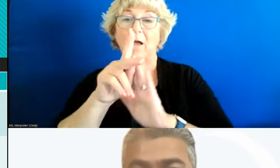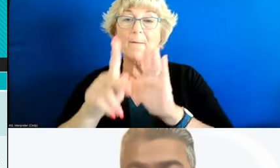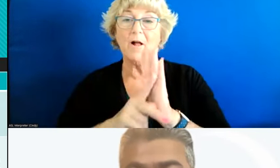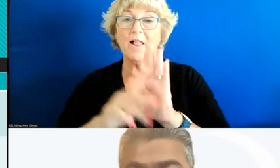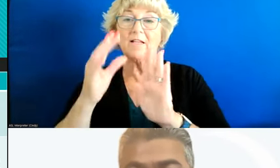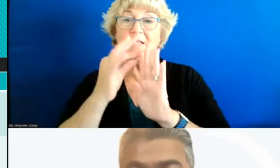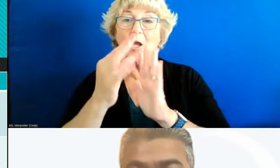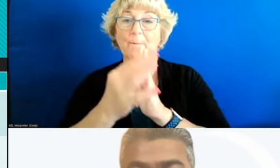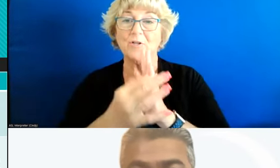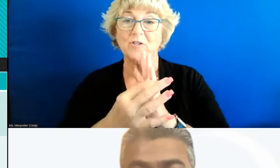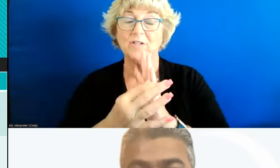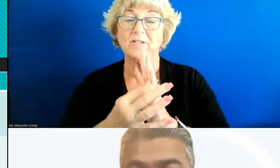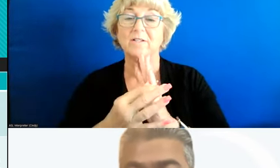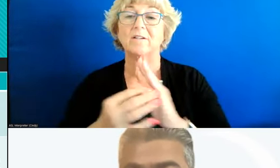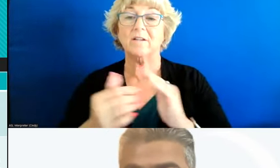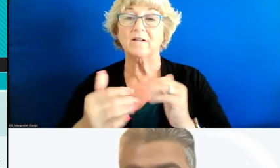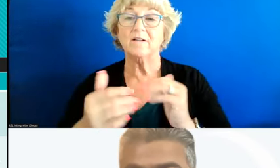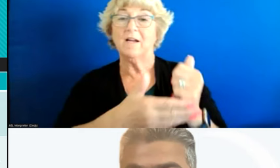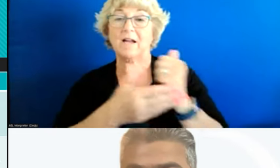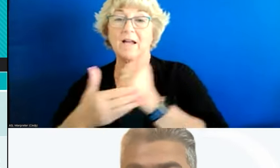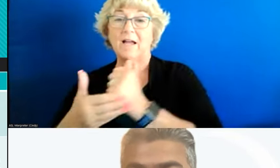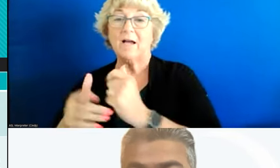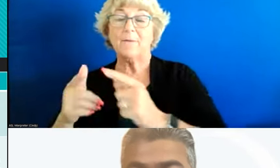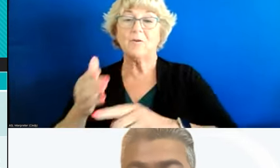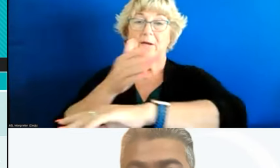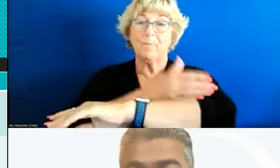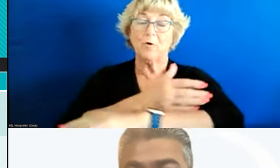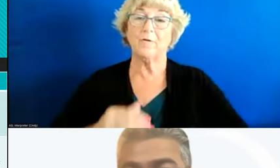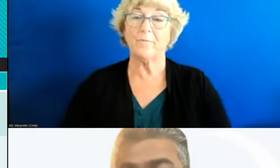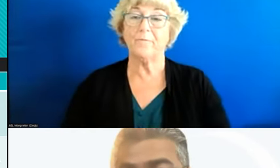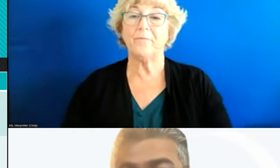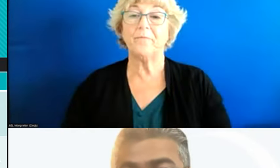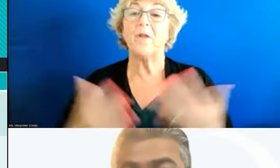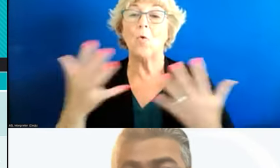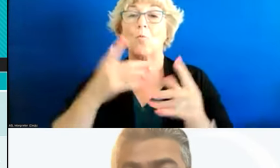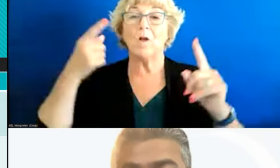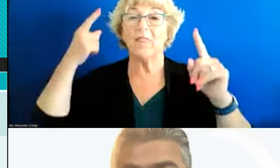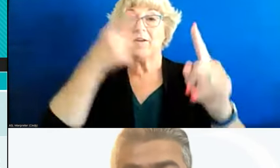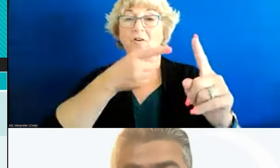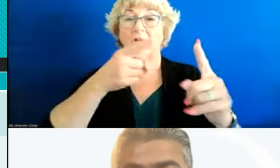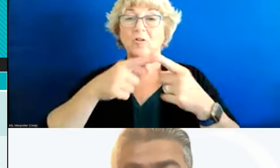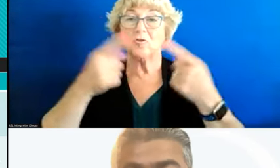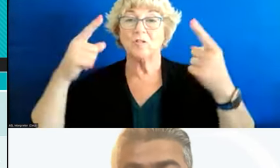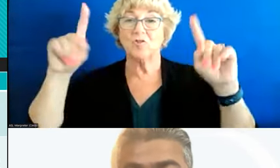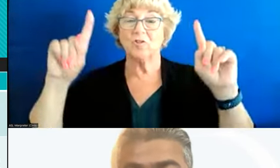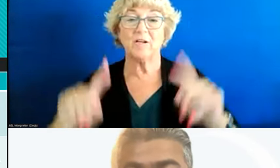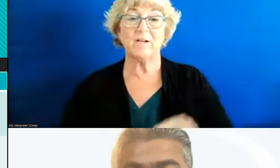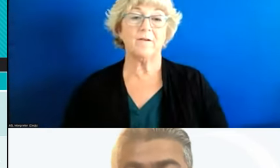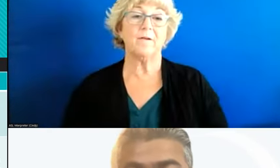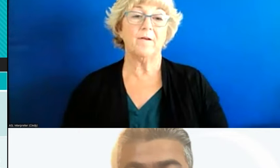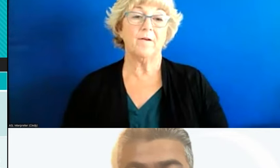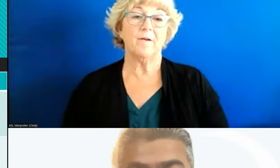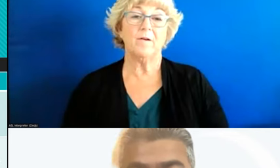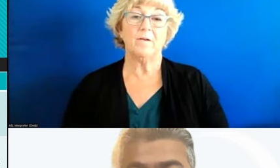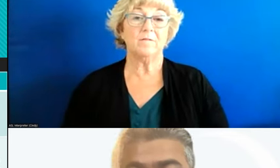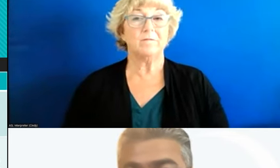and interventions that can help us improve that metric and what is the target that we want to achieve again there's